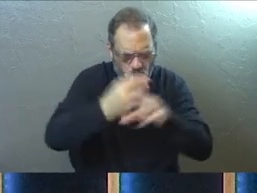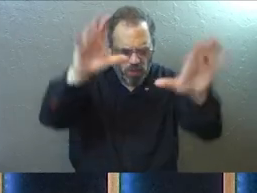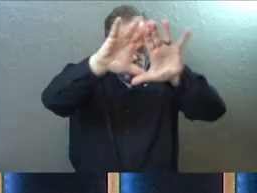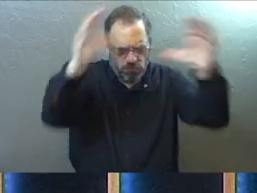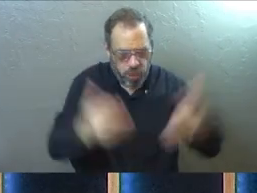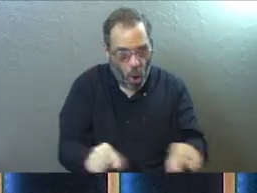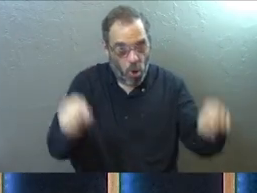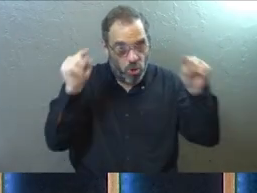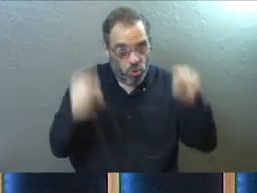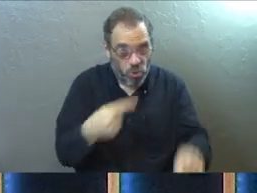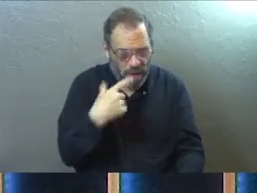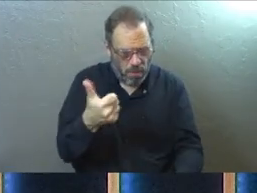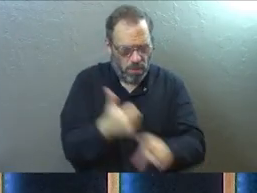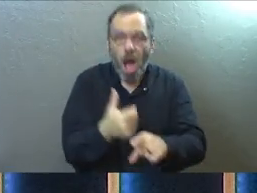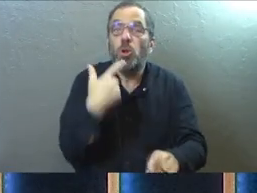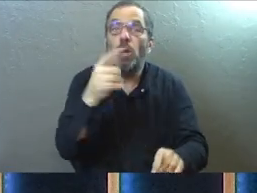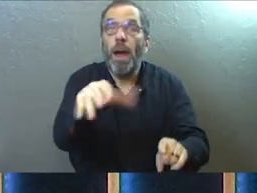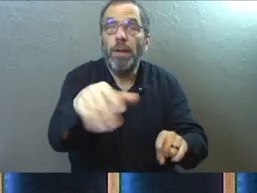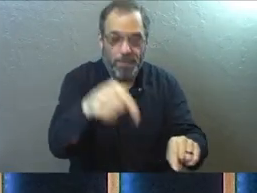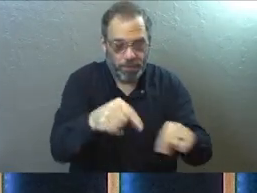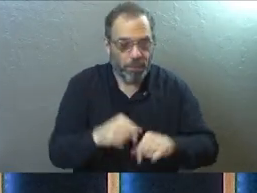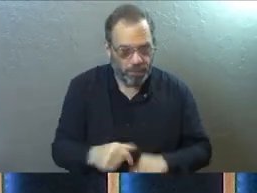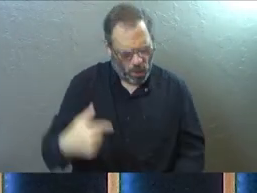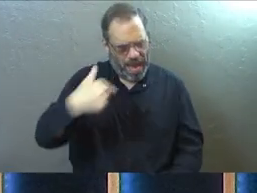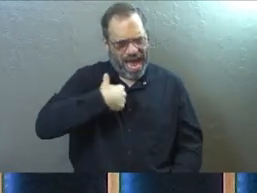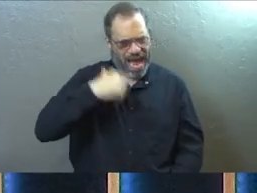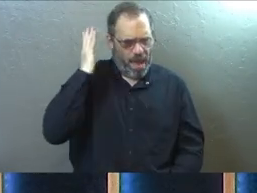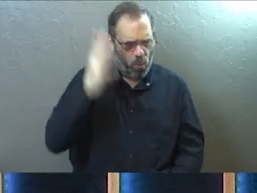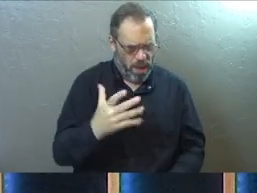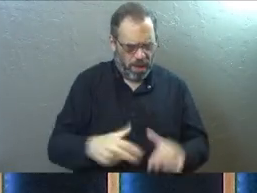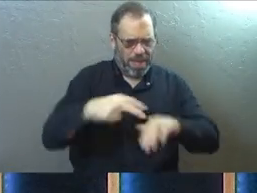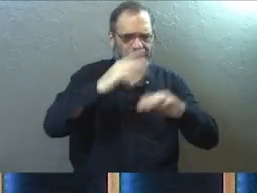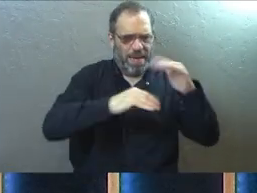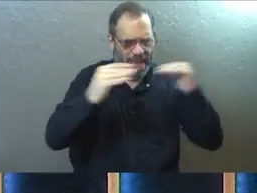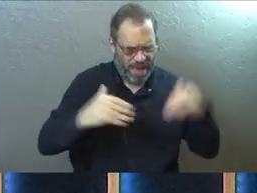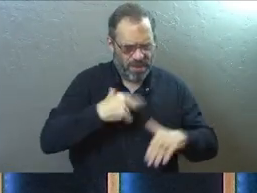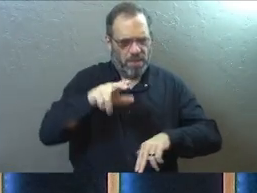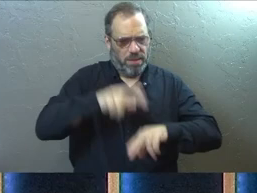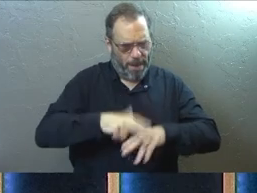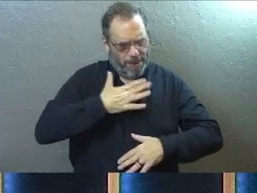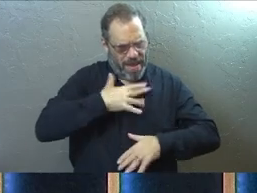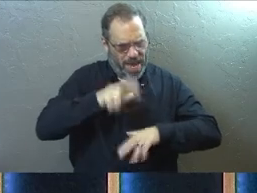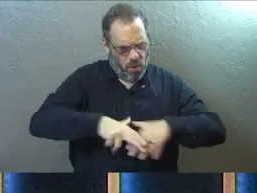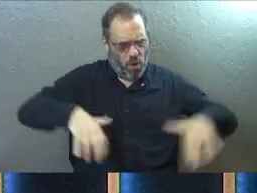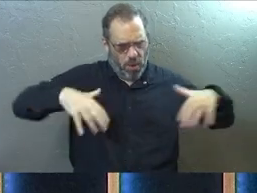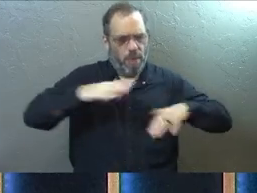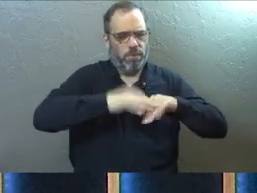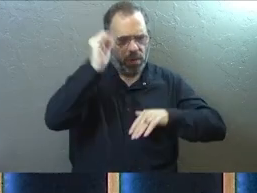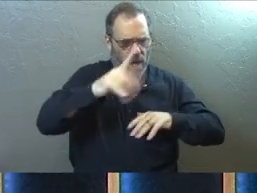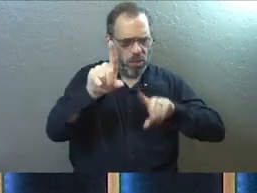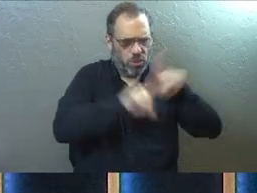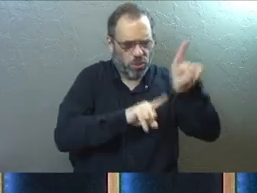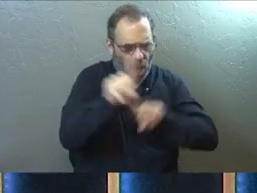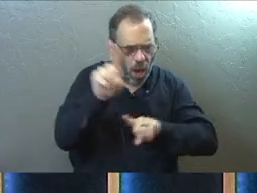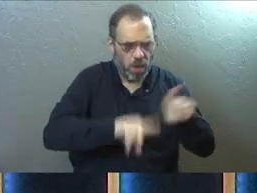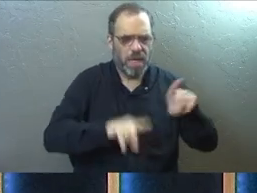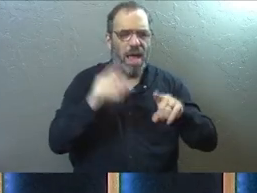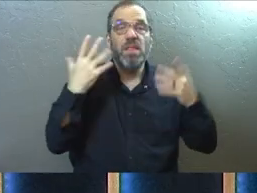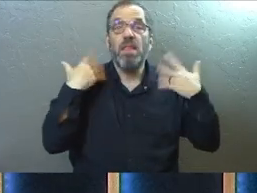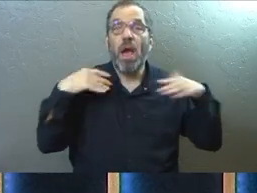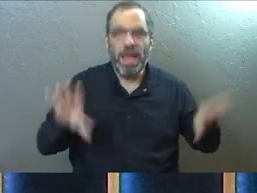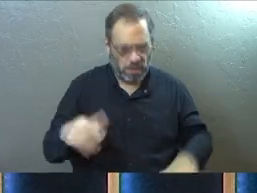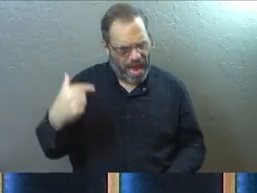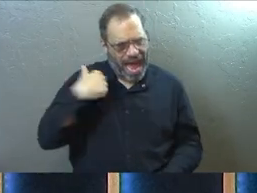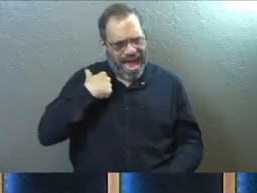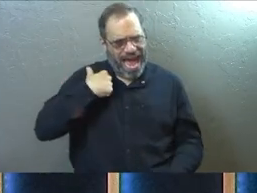for you said to yourself, look what he said. I will ascend to heaven and set my throne above God's stars. Stars, there are angels.